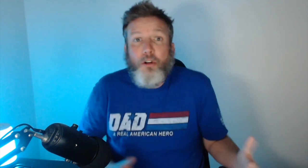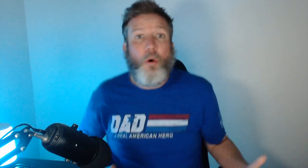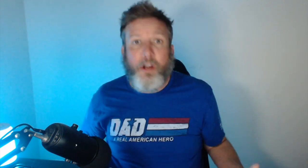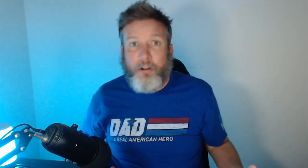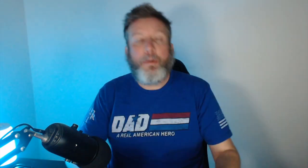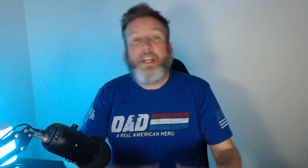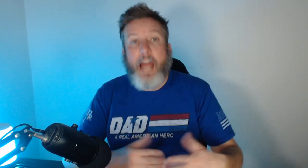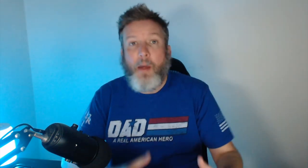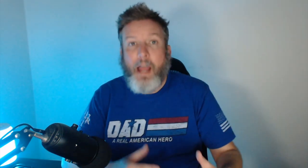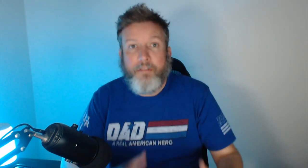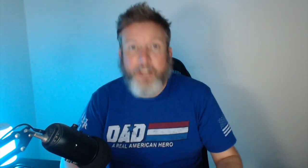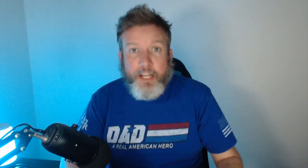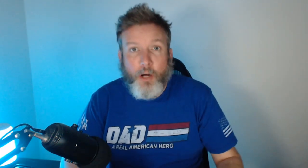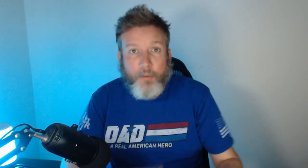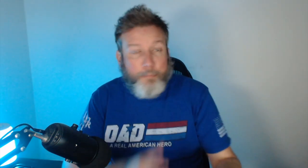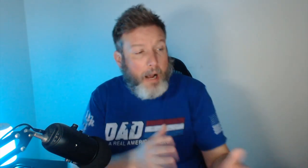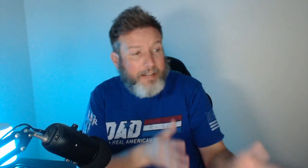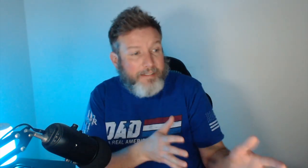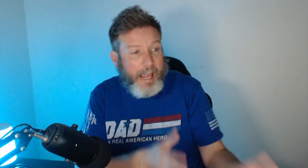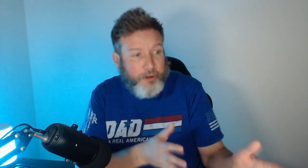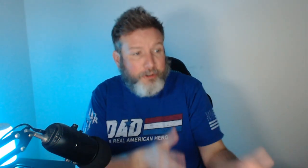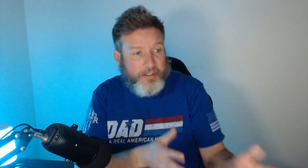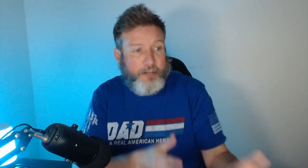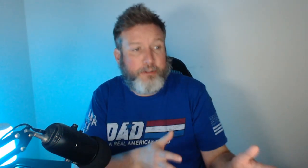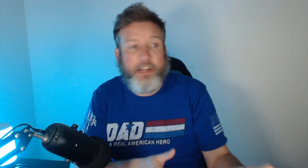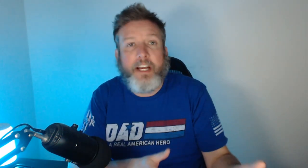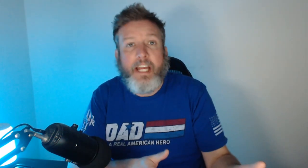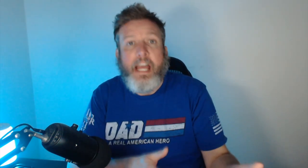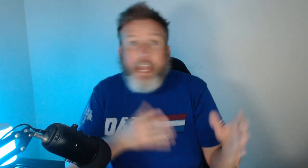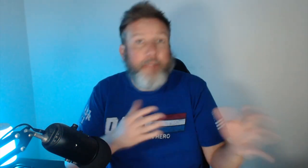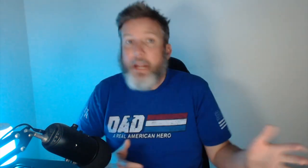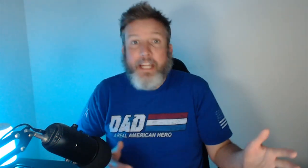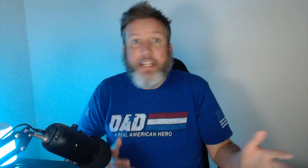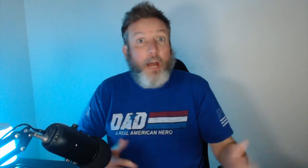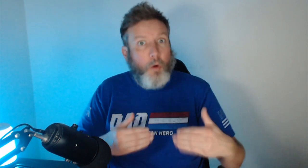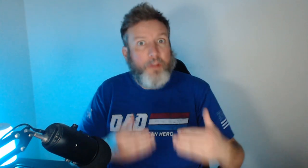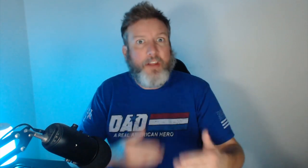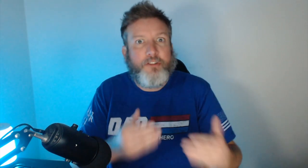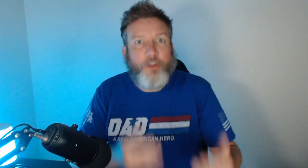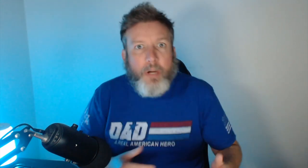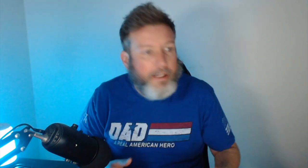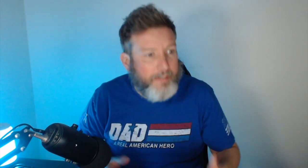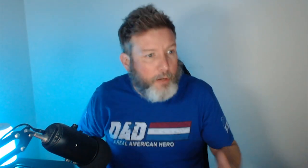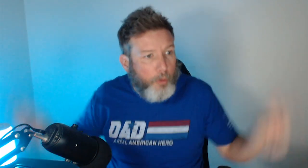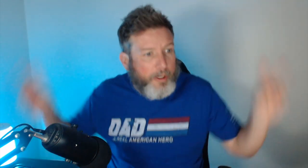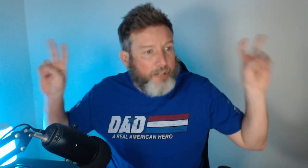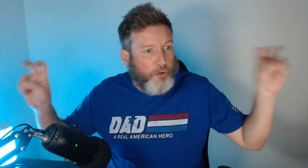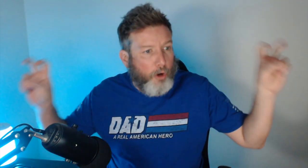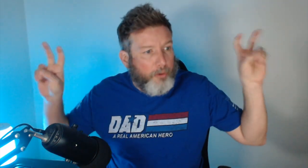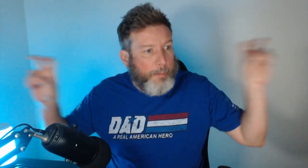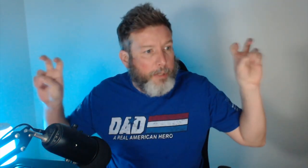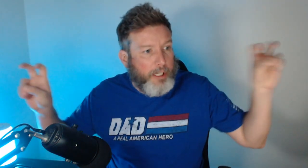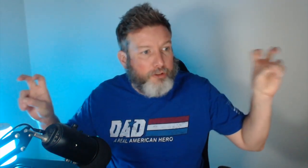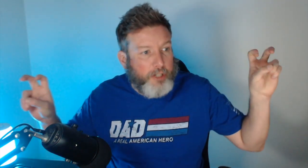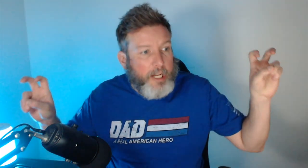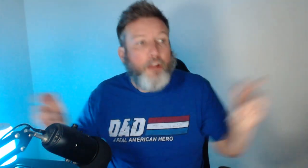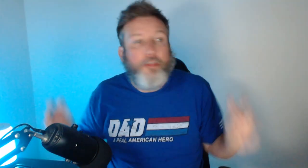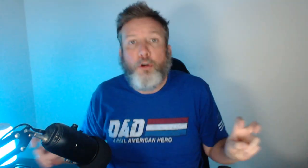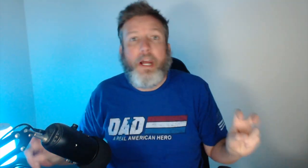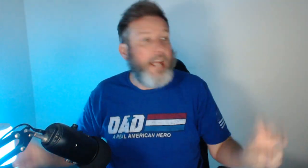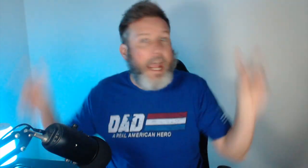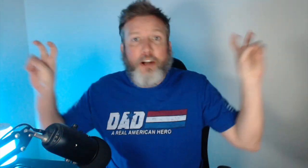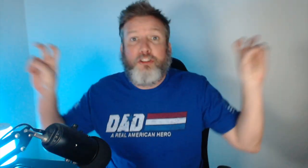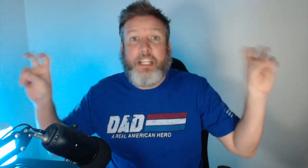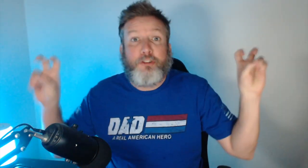get our own oil. We now have video of Pine's energy secretary admitting that what they're doing is a, quote, controlled demolition